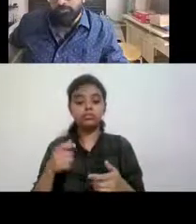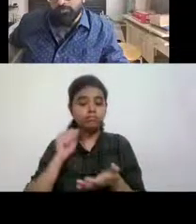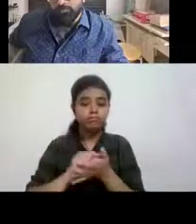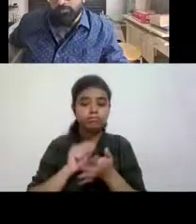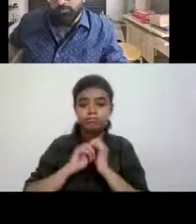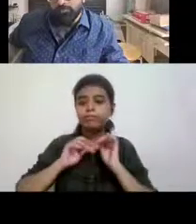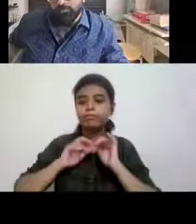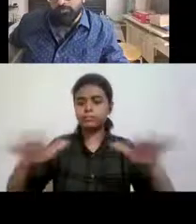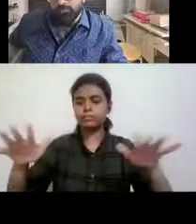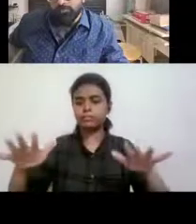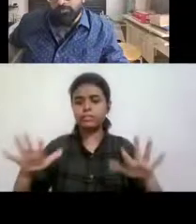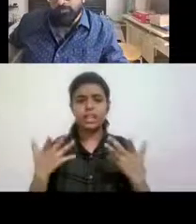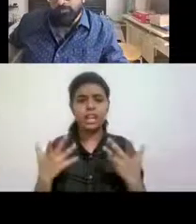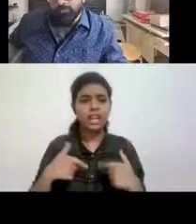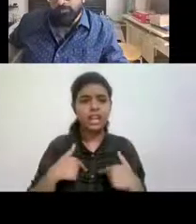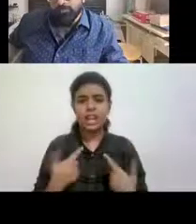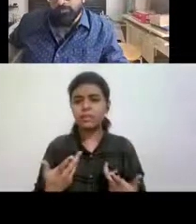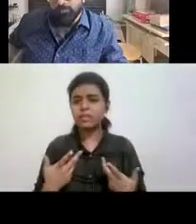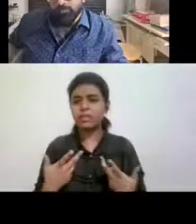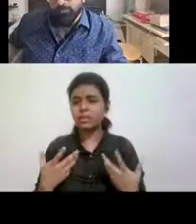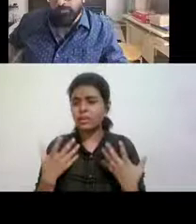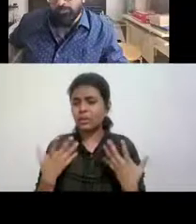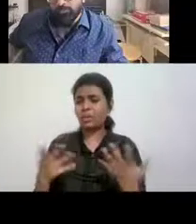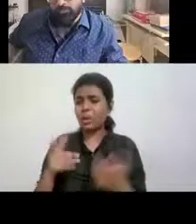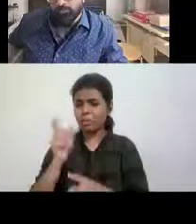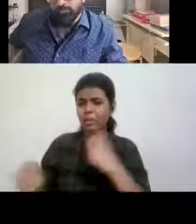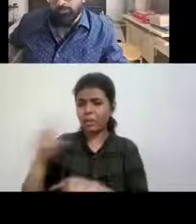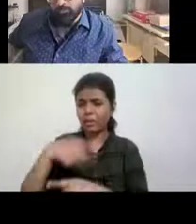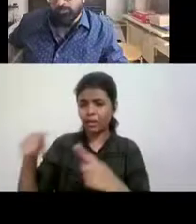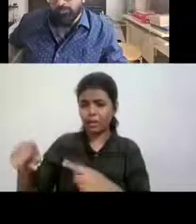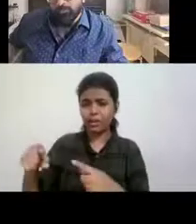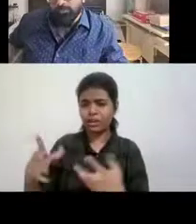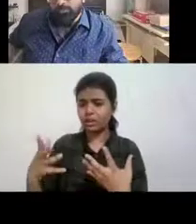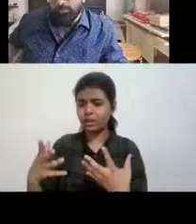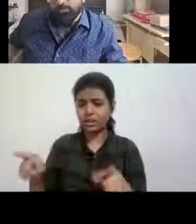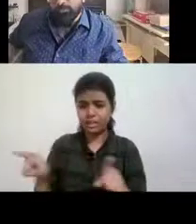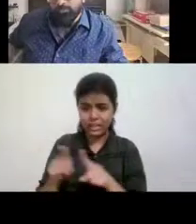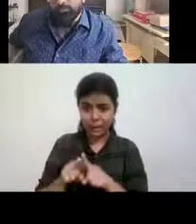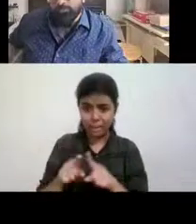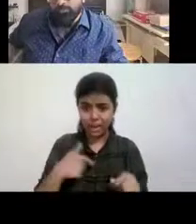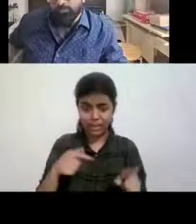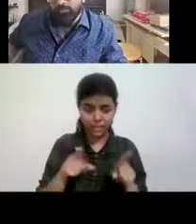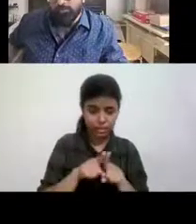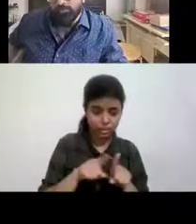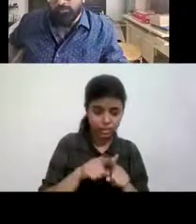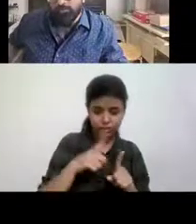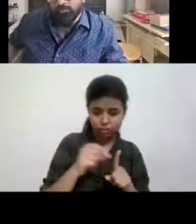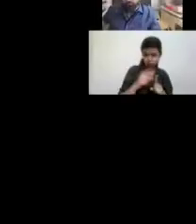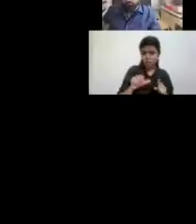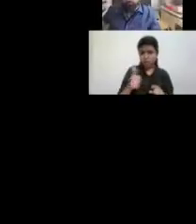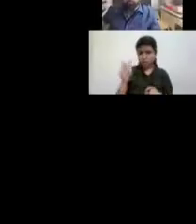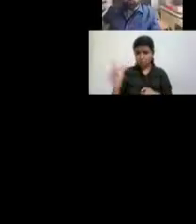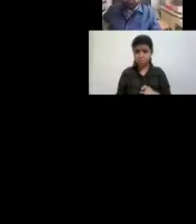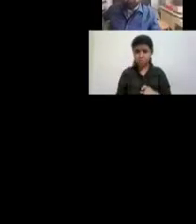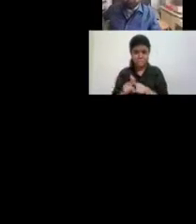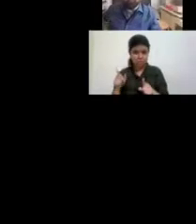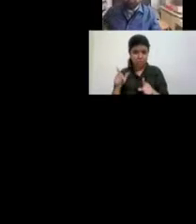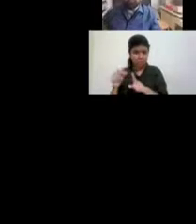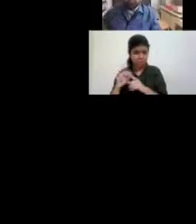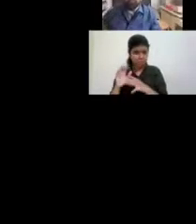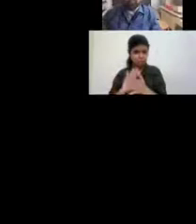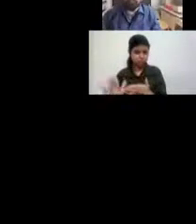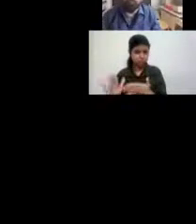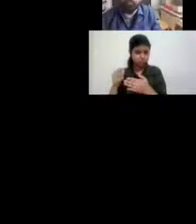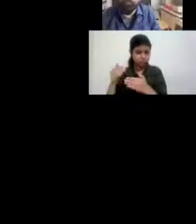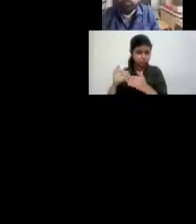collective, but then I couldn't, I was wondering, is there anybody else out there who's doing this work? And I came across, uh, uh, a